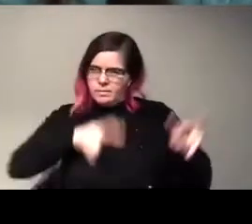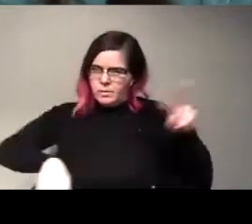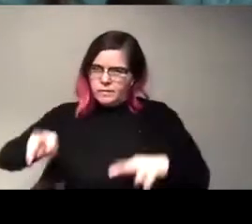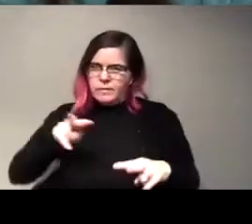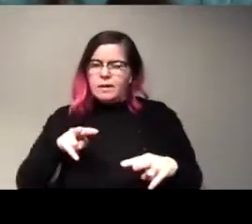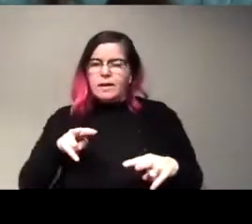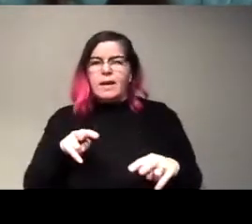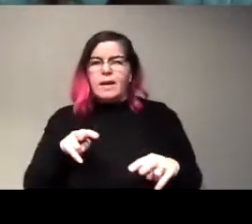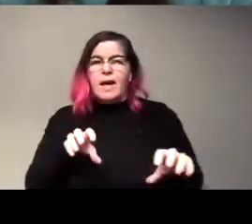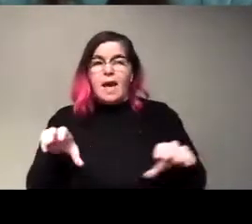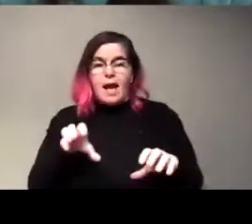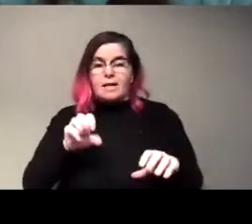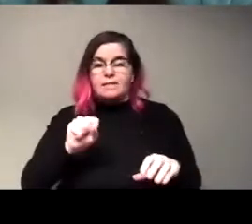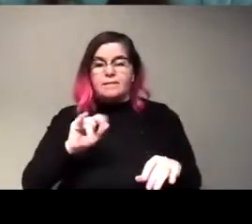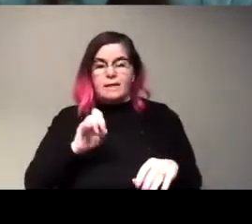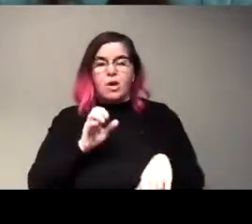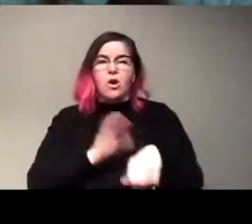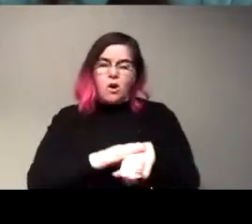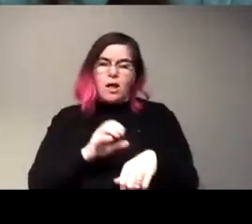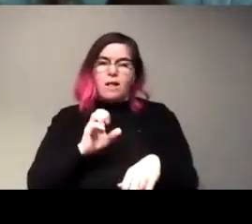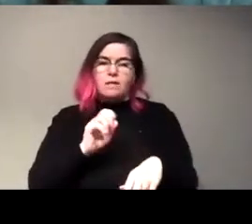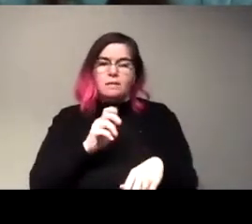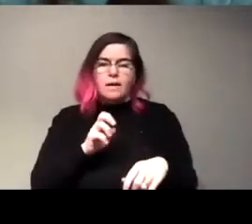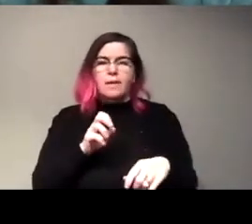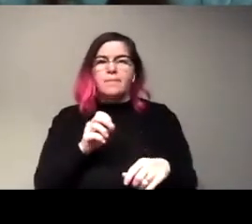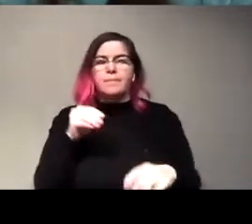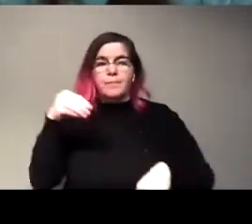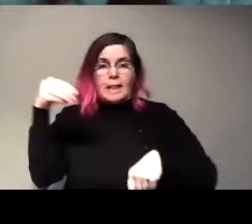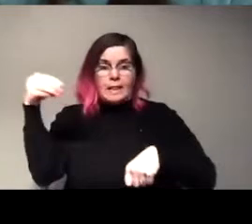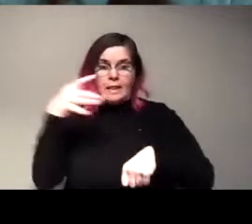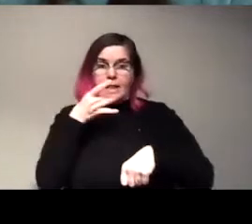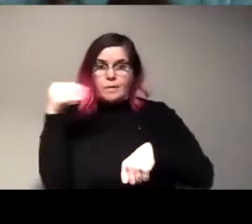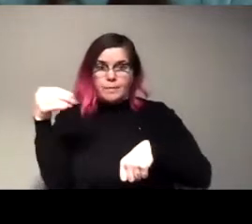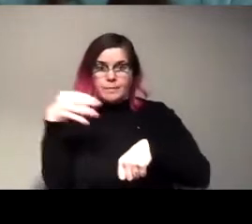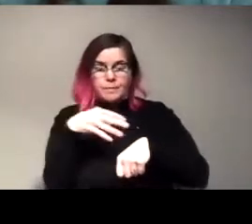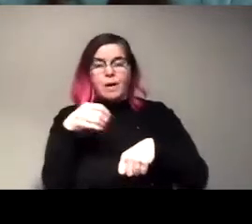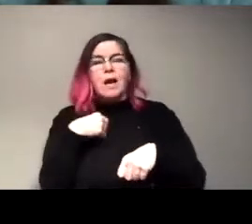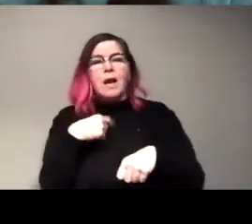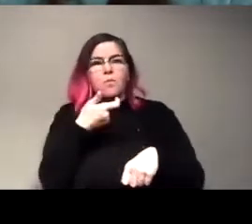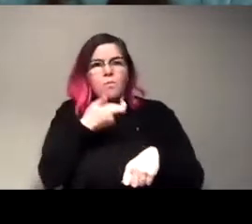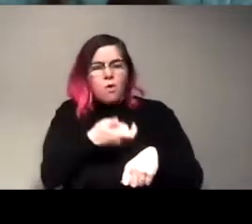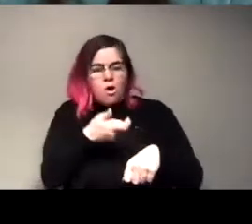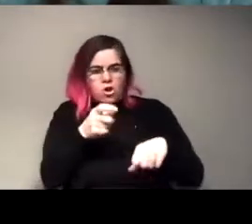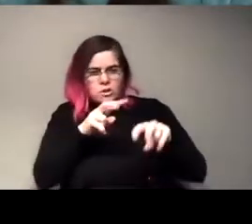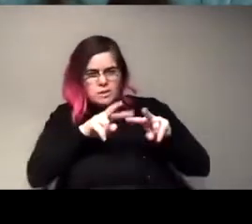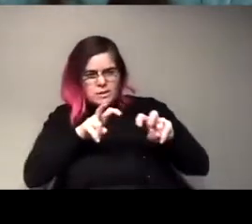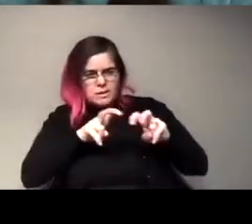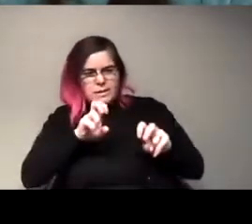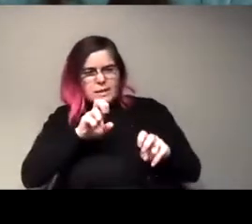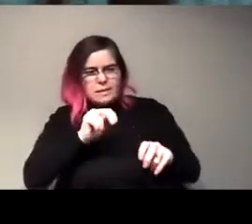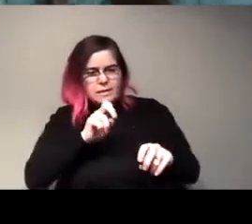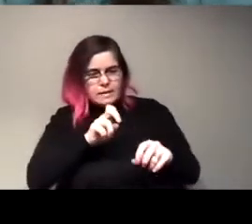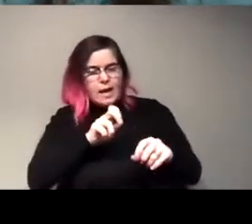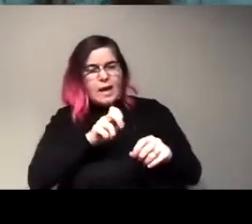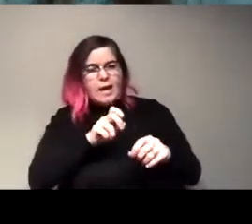active sites on the enzyme, and then as we shine light on it, we can actually watch the enzyme do its